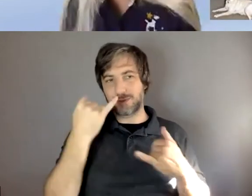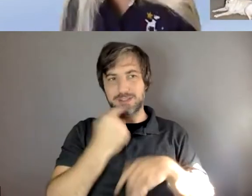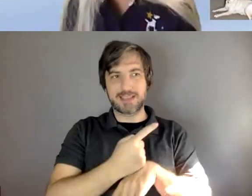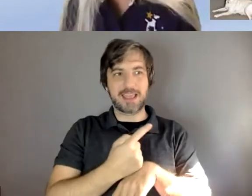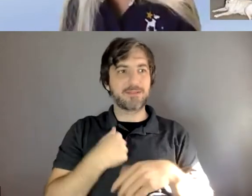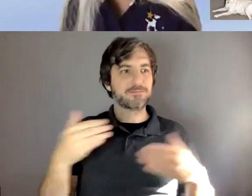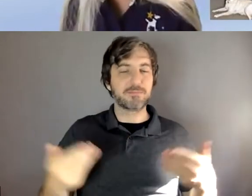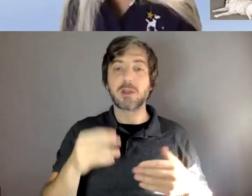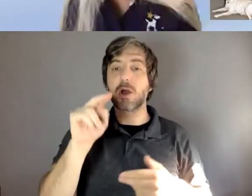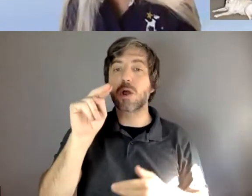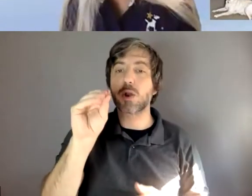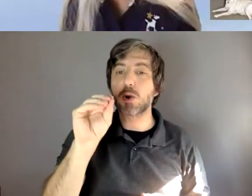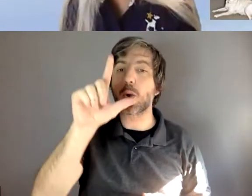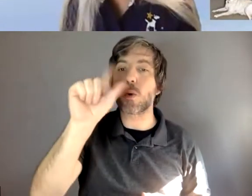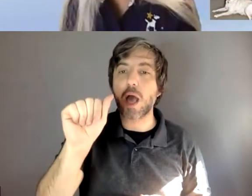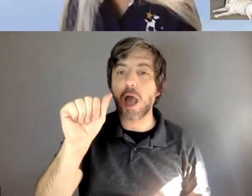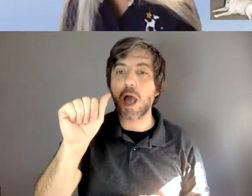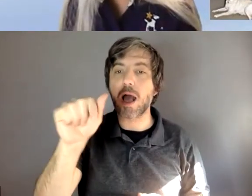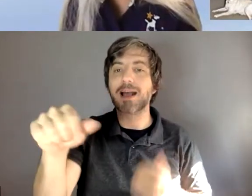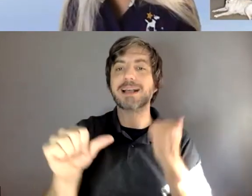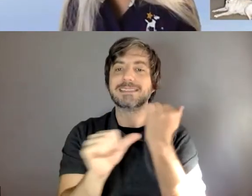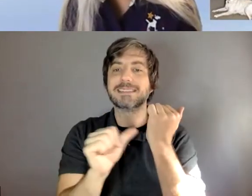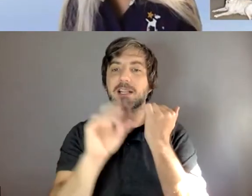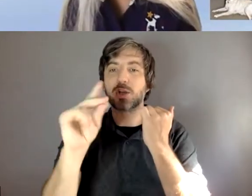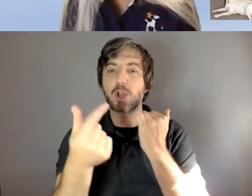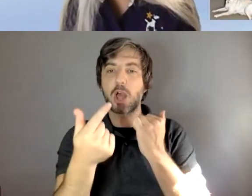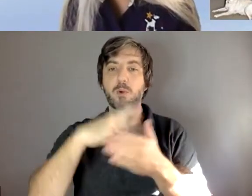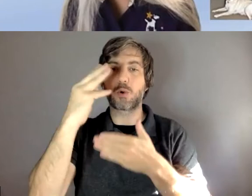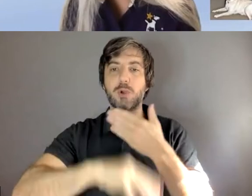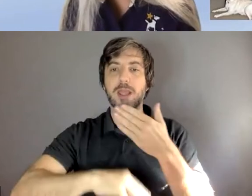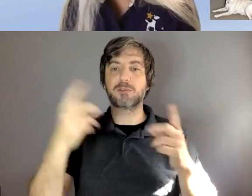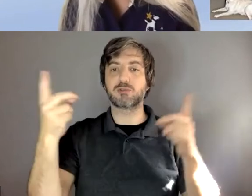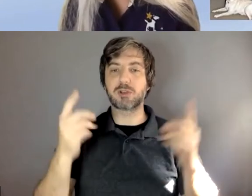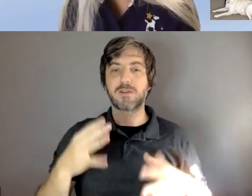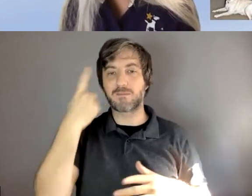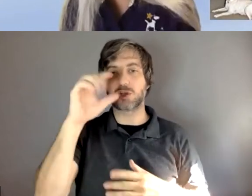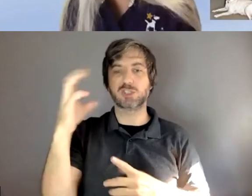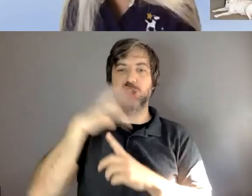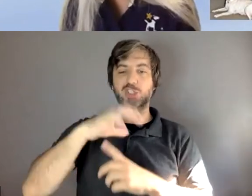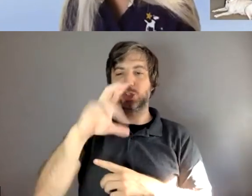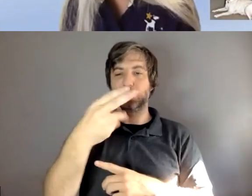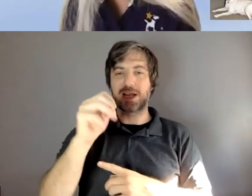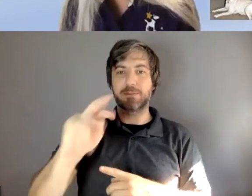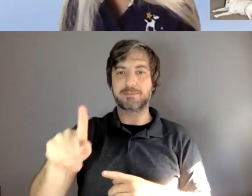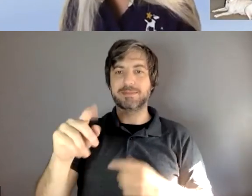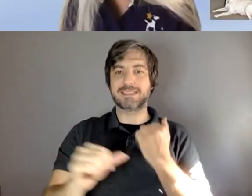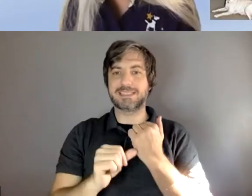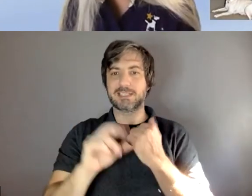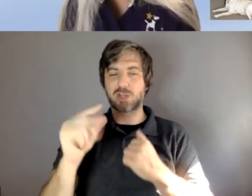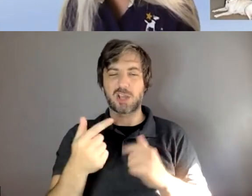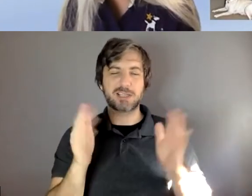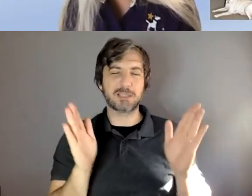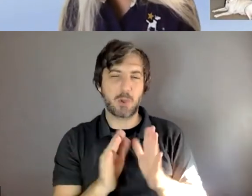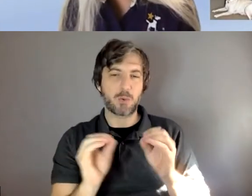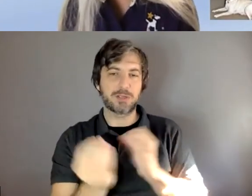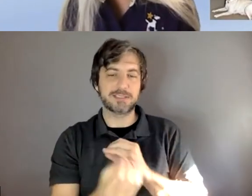nola is the assistance dog program director for champ assistance dogs a small service dog provider organization